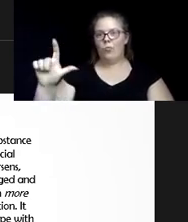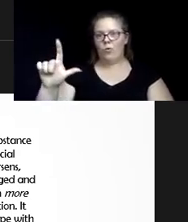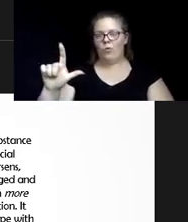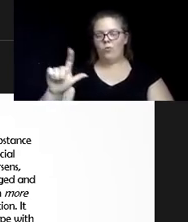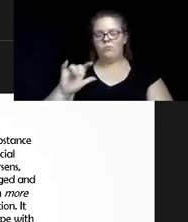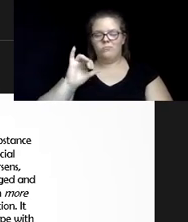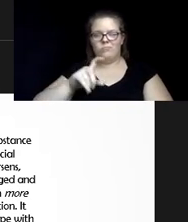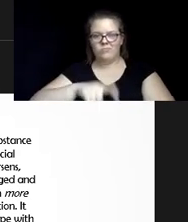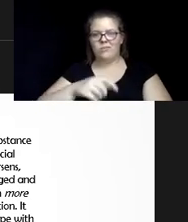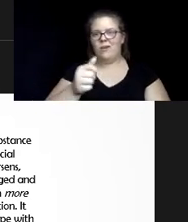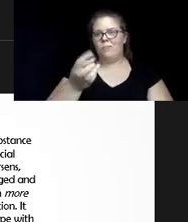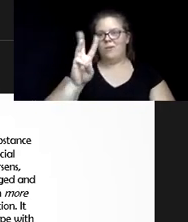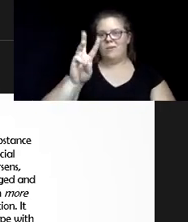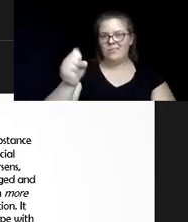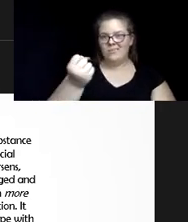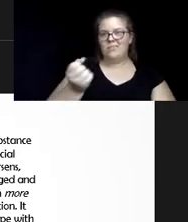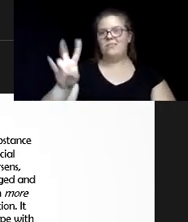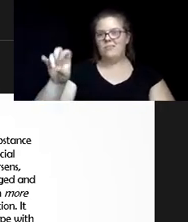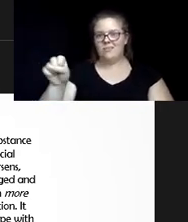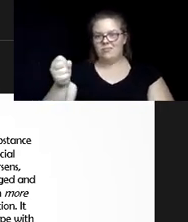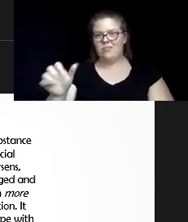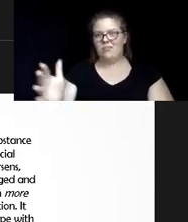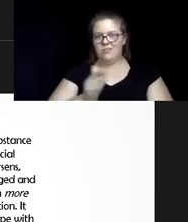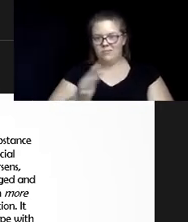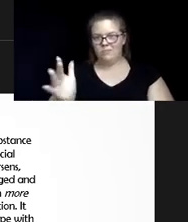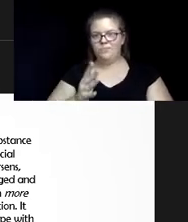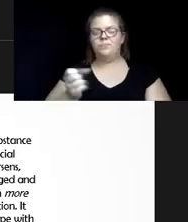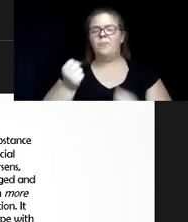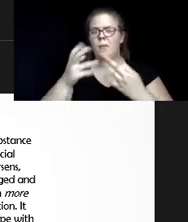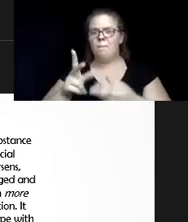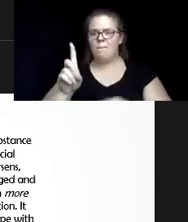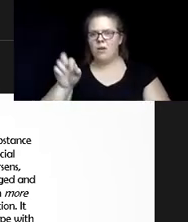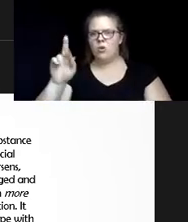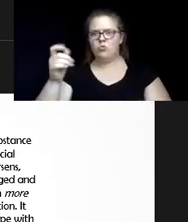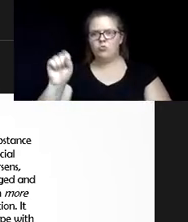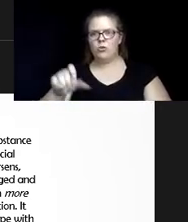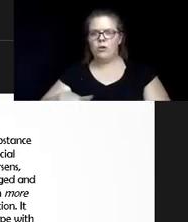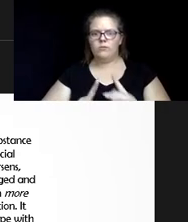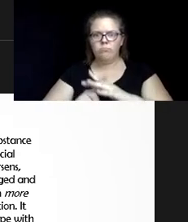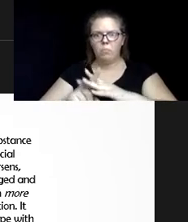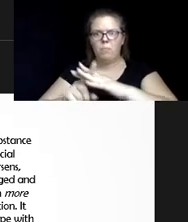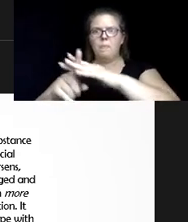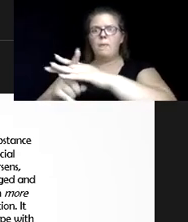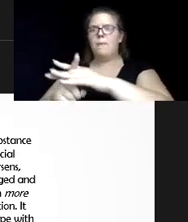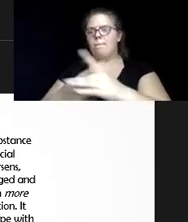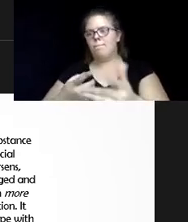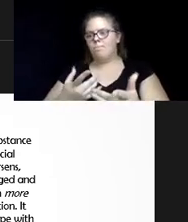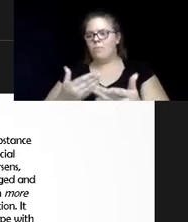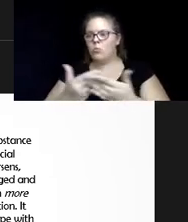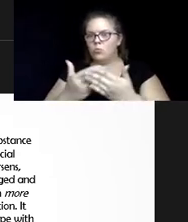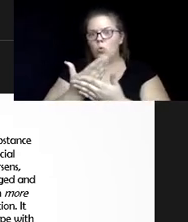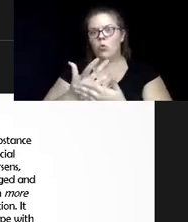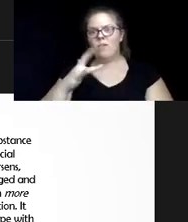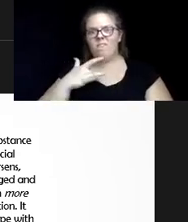It was new. A lot of drugs were coming into the, into the society. It was new. It felt good. And